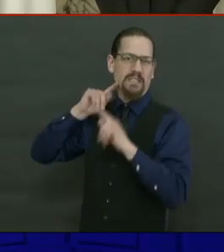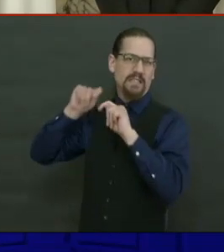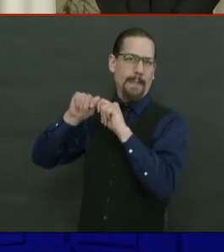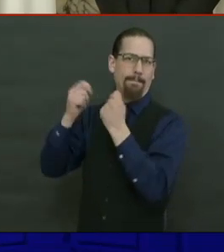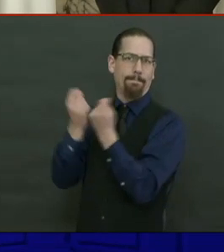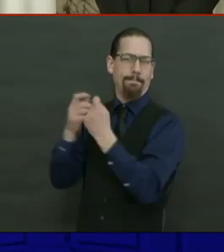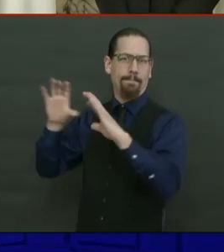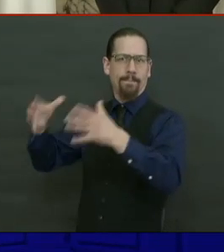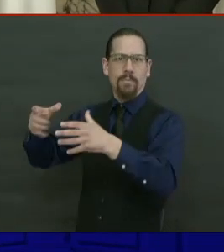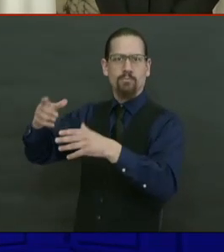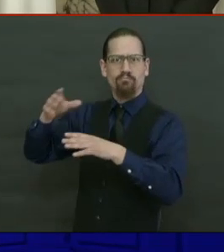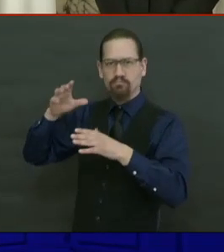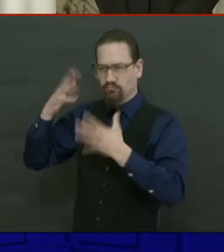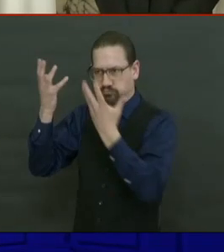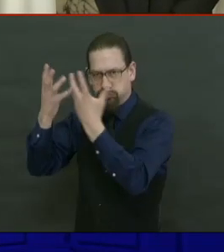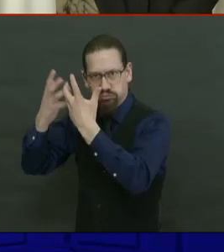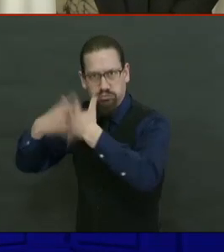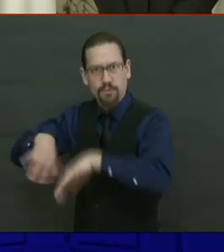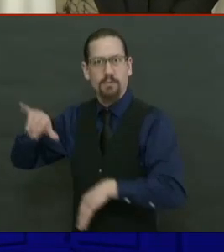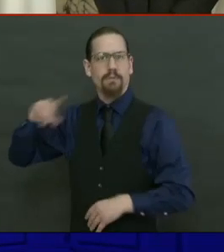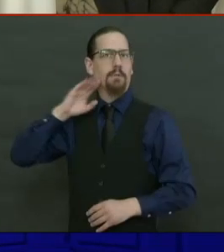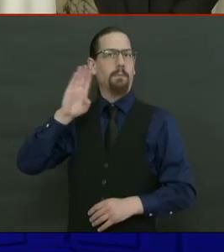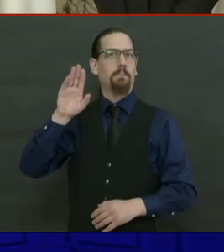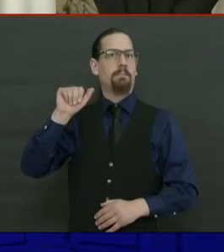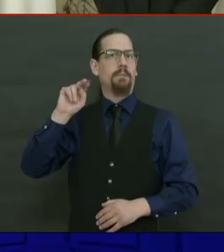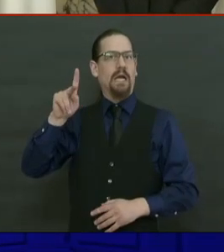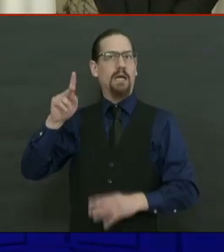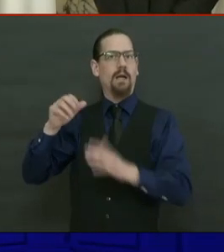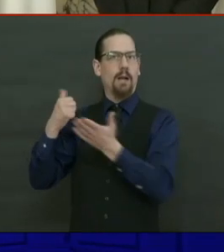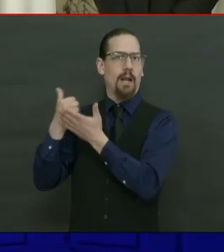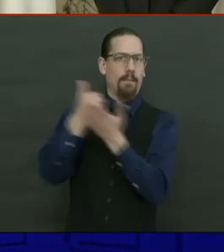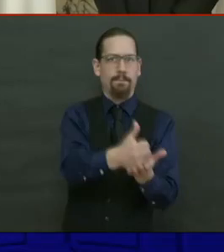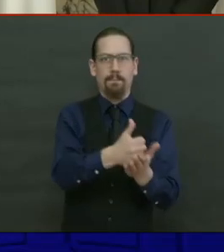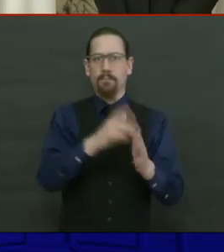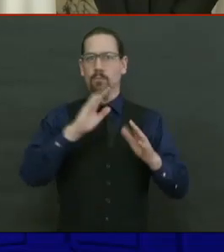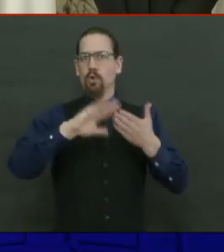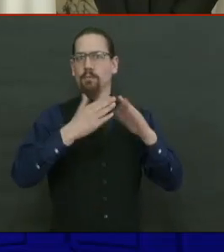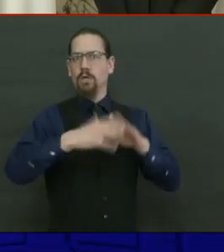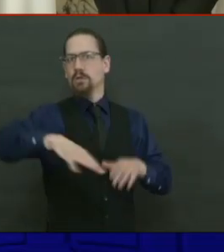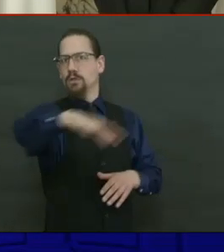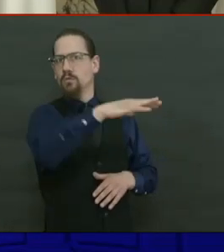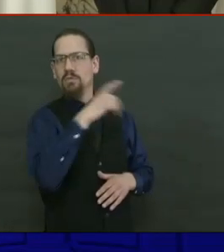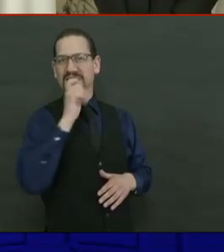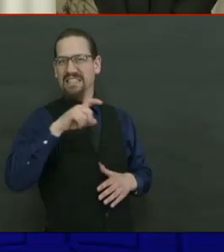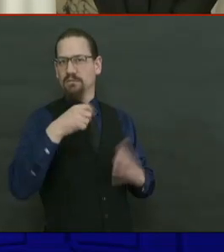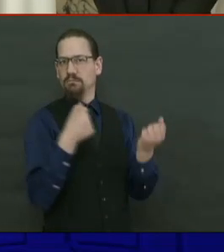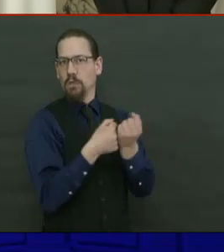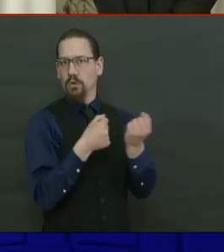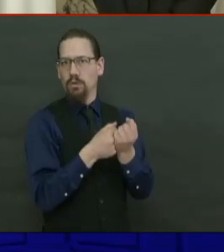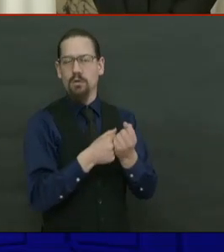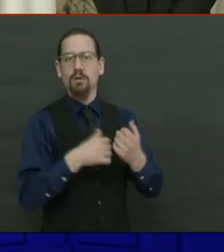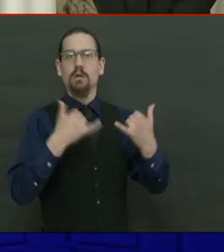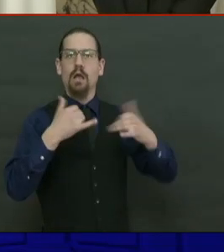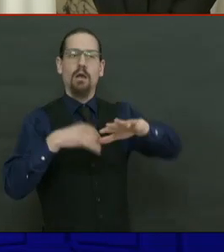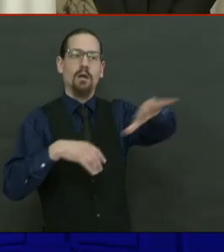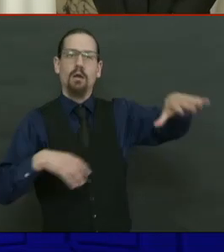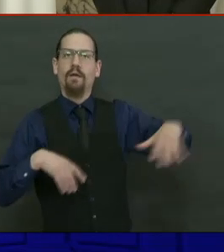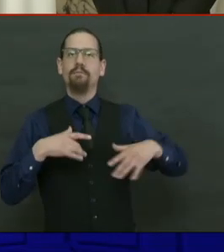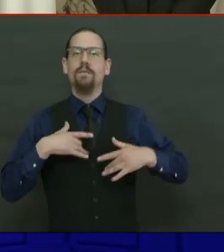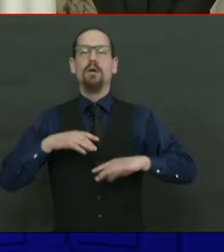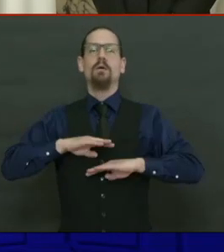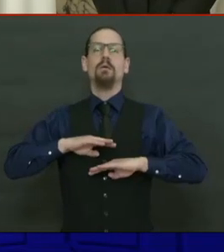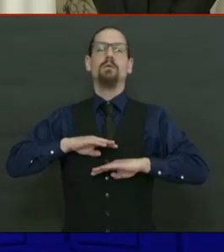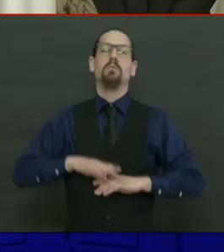hope it provides everybody out there with a little breathing room because I know times are really tough right now. I do want to remind